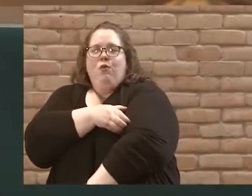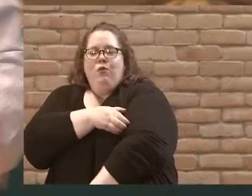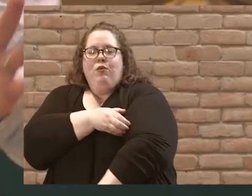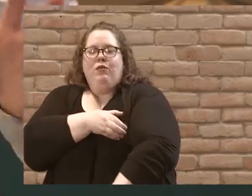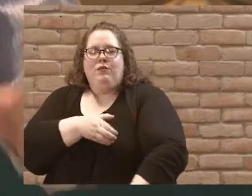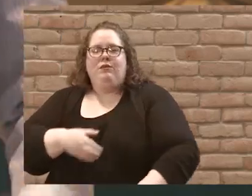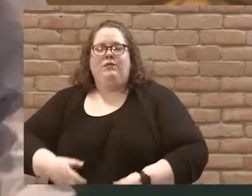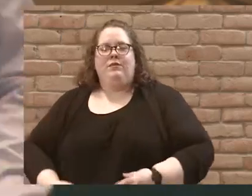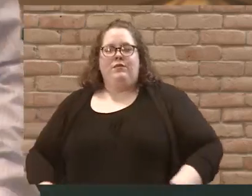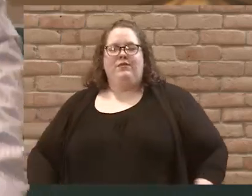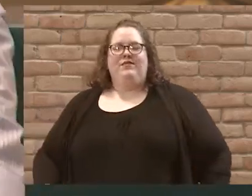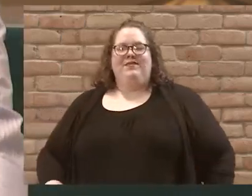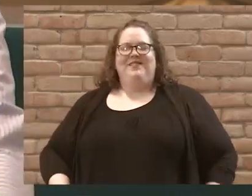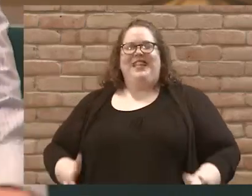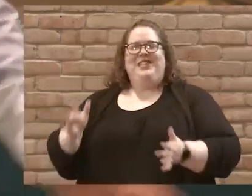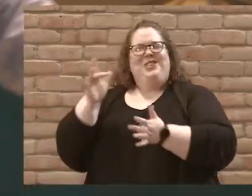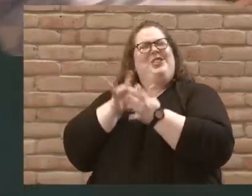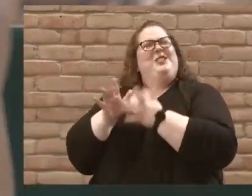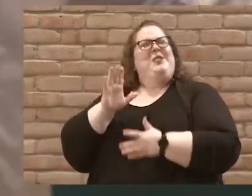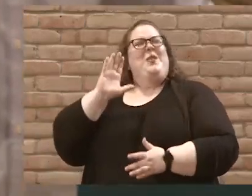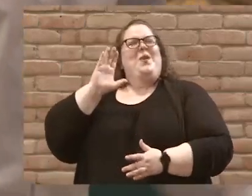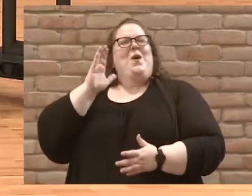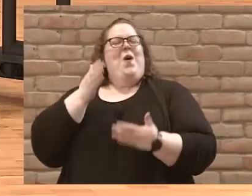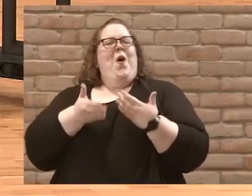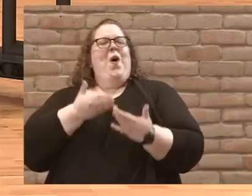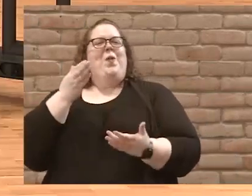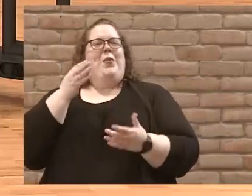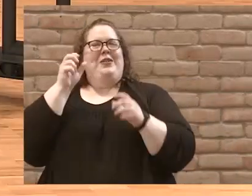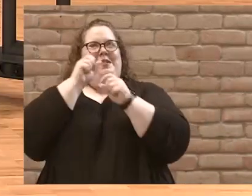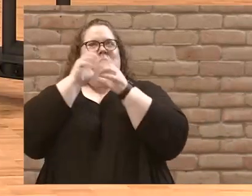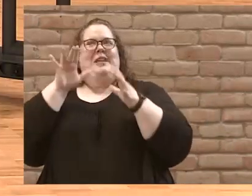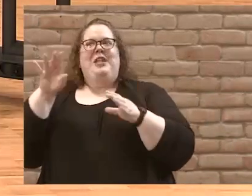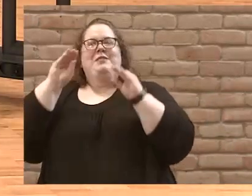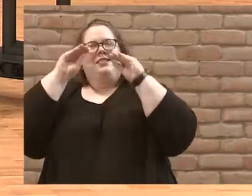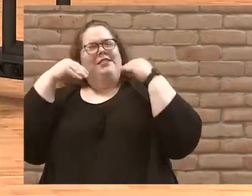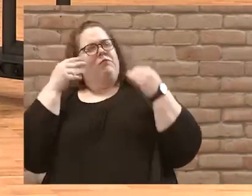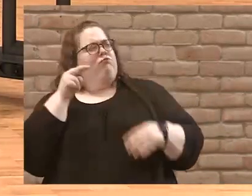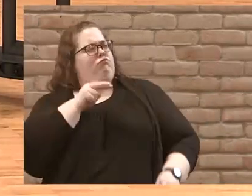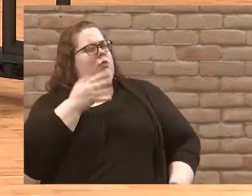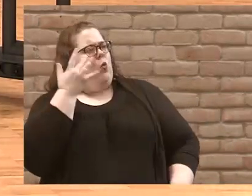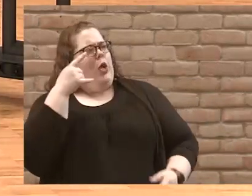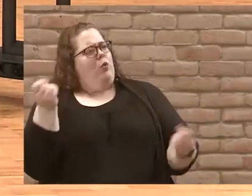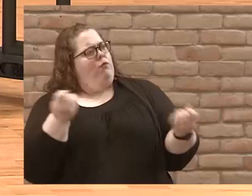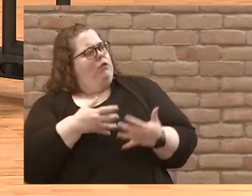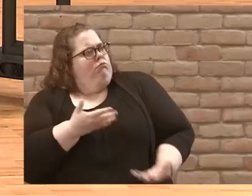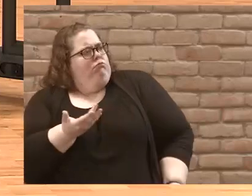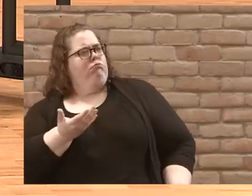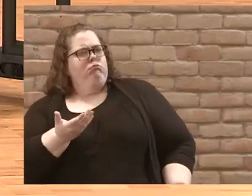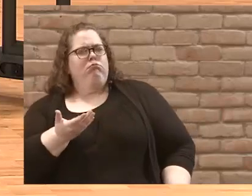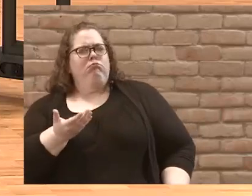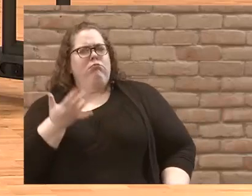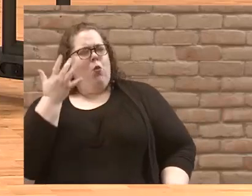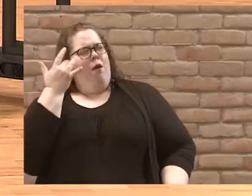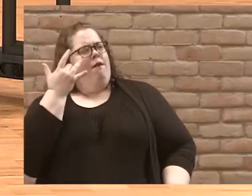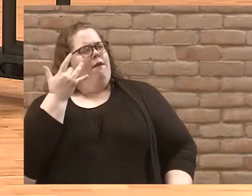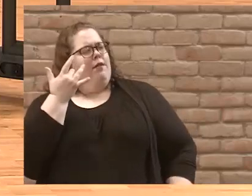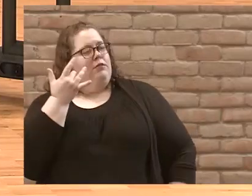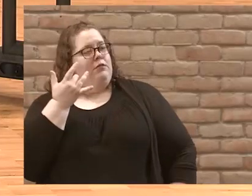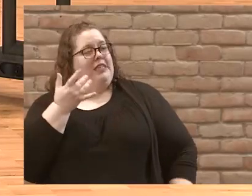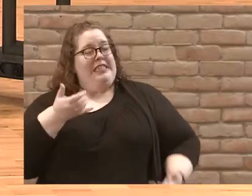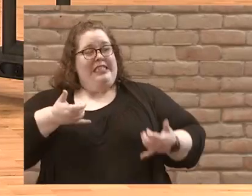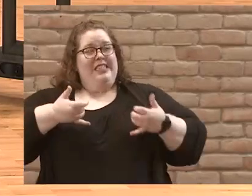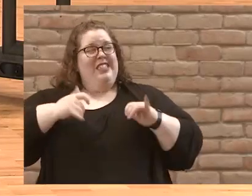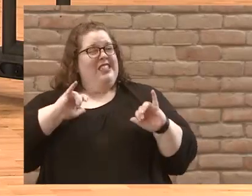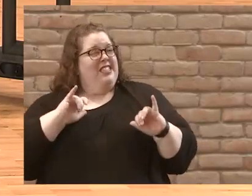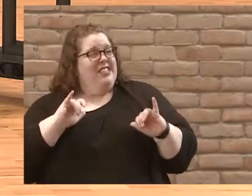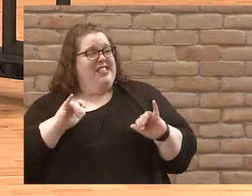And you can almost see Jesus with a smile looking at his disciples and he says, hey, why are you afraid? Why are you afraid? Do you still